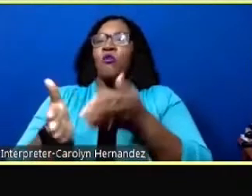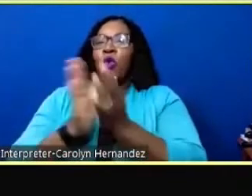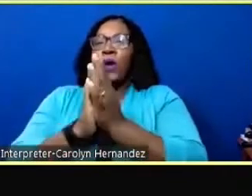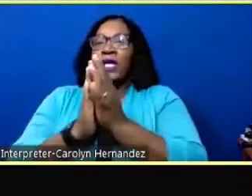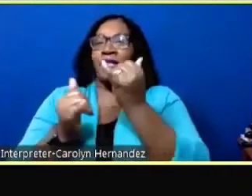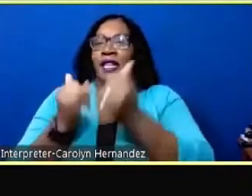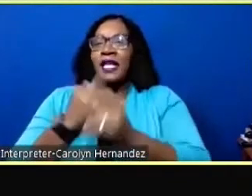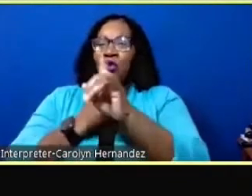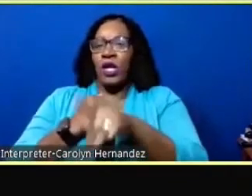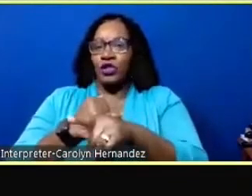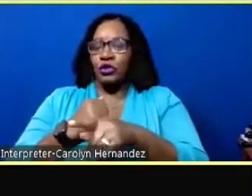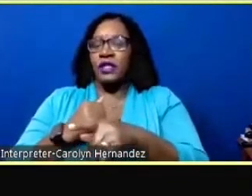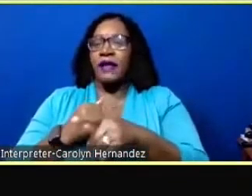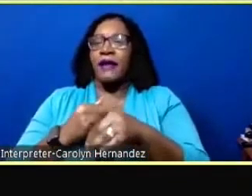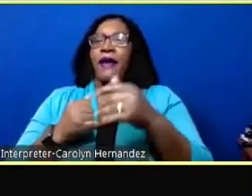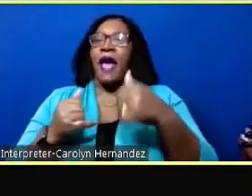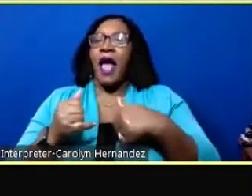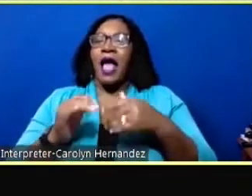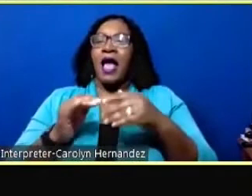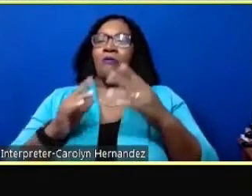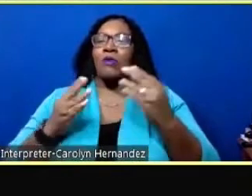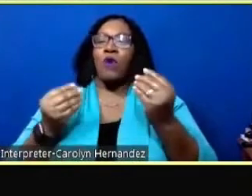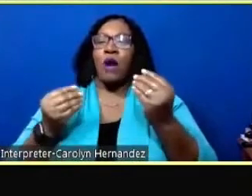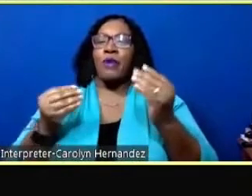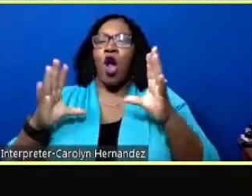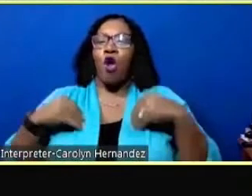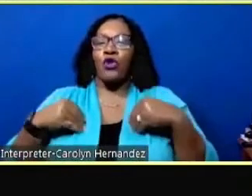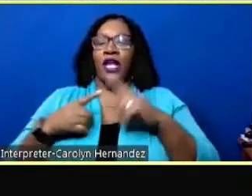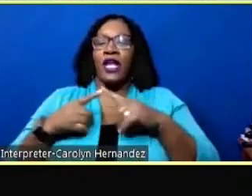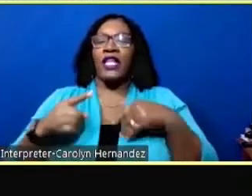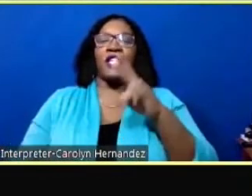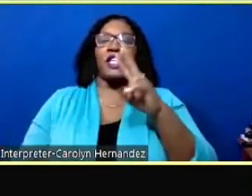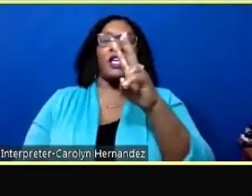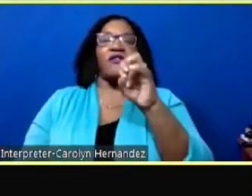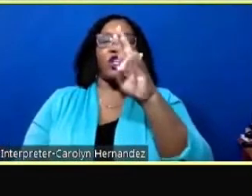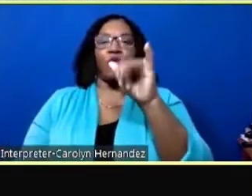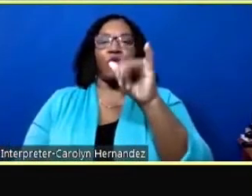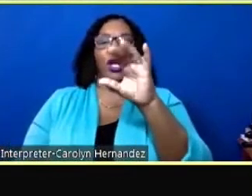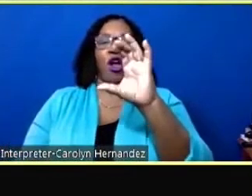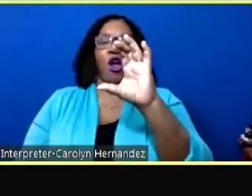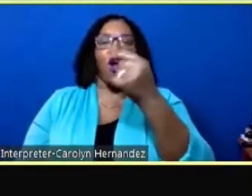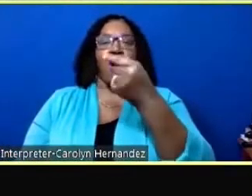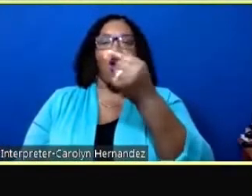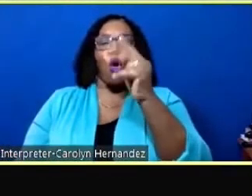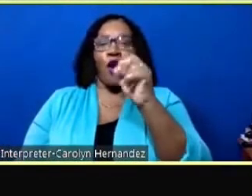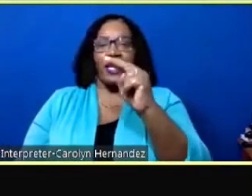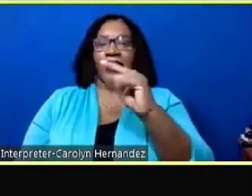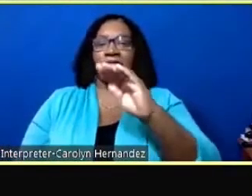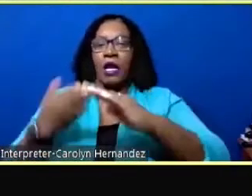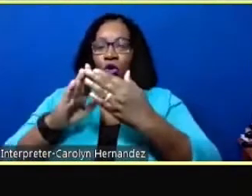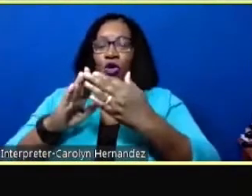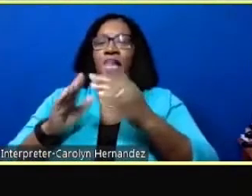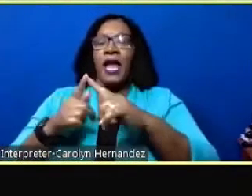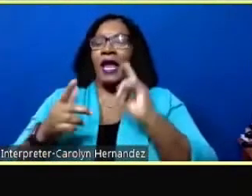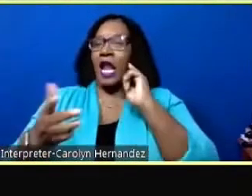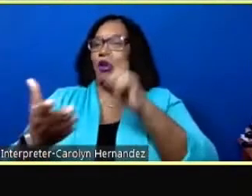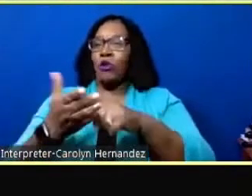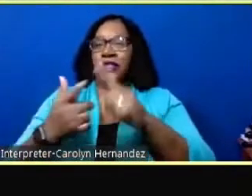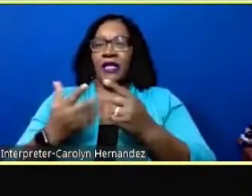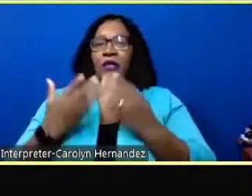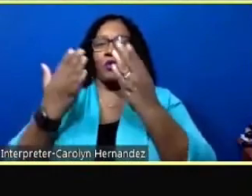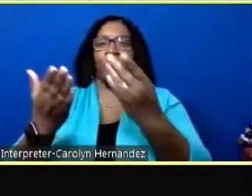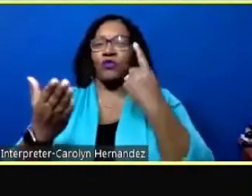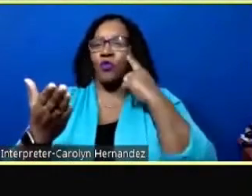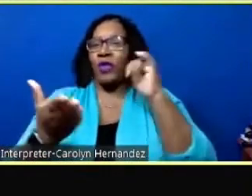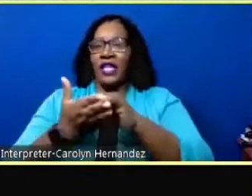question um i am a property owner in the victory gardens neighborhood and i noticed that the designation proposed for